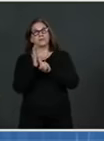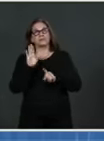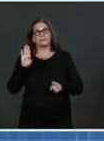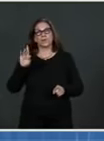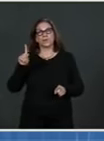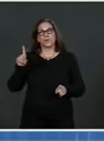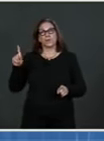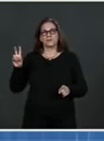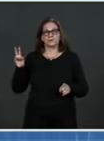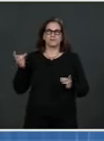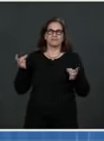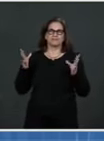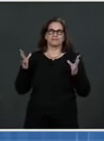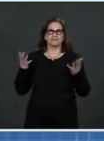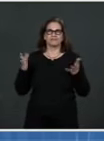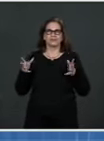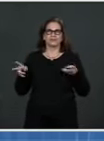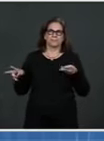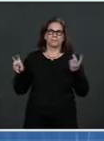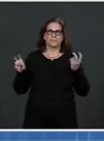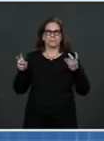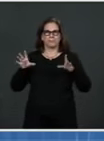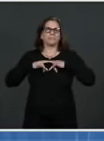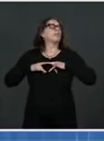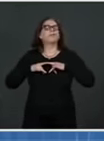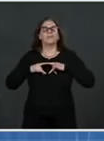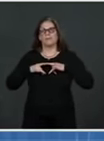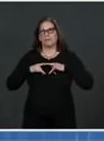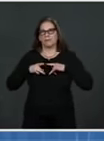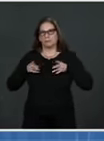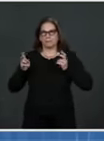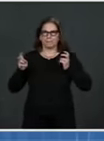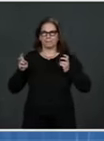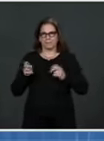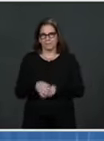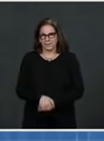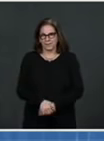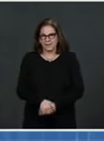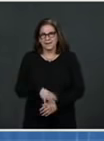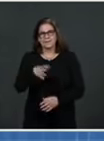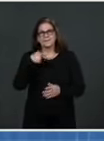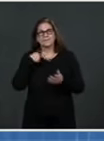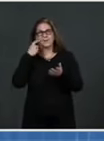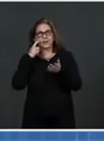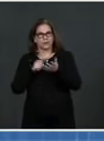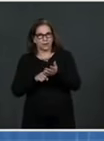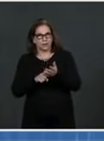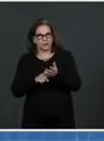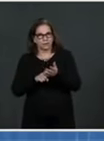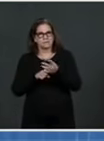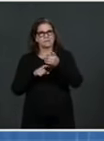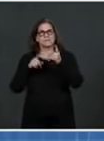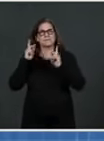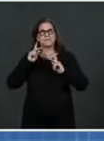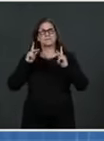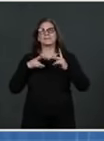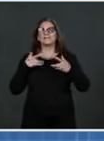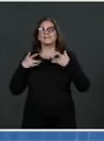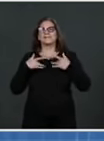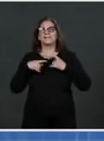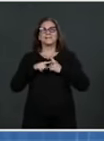Chris, we recognize that it's difficult for people to both feel optimism and display caution at the same time.